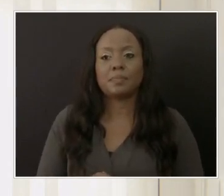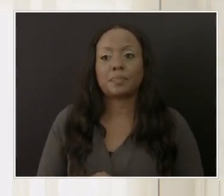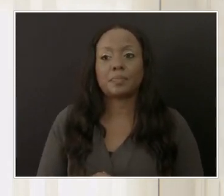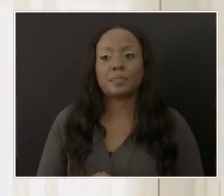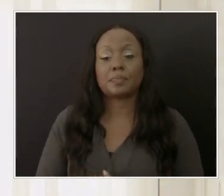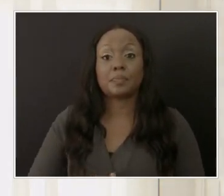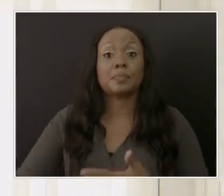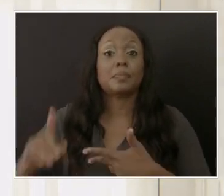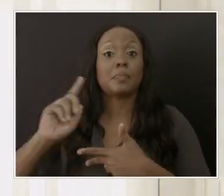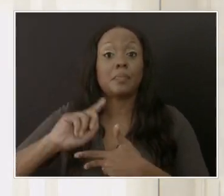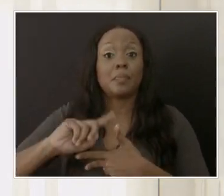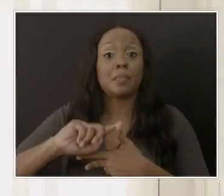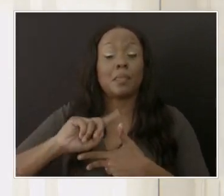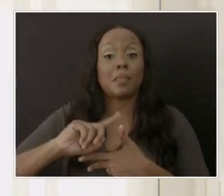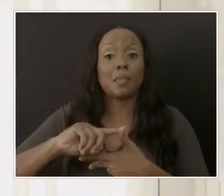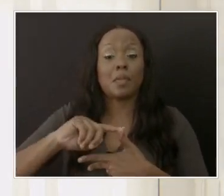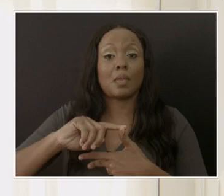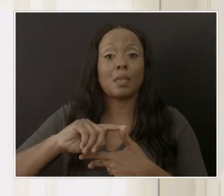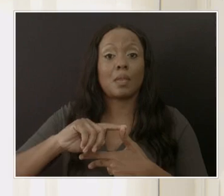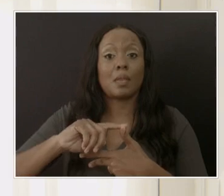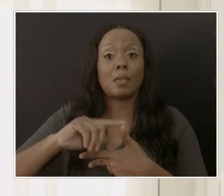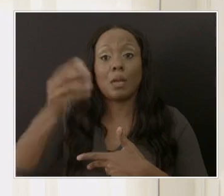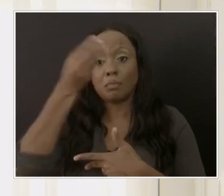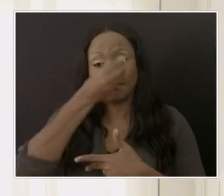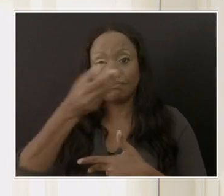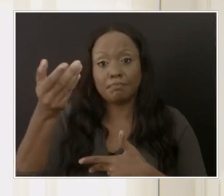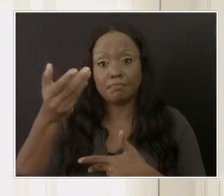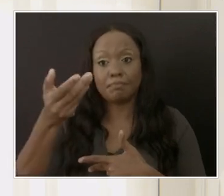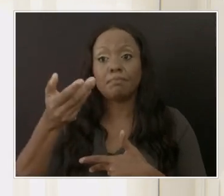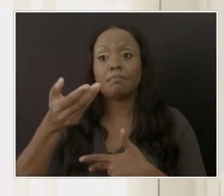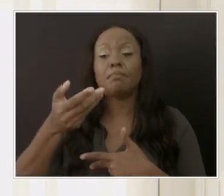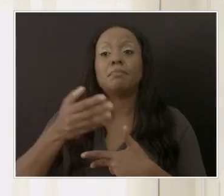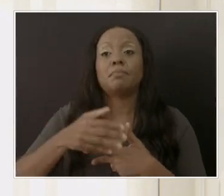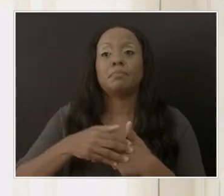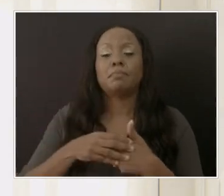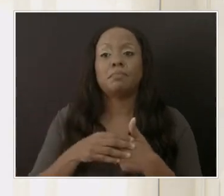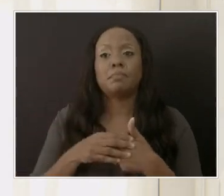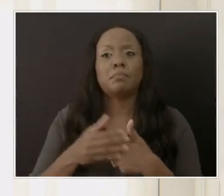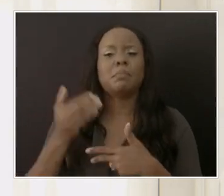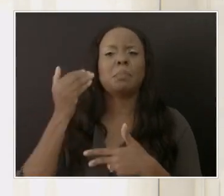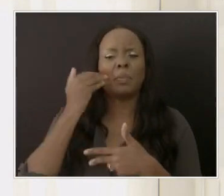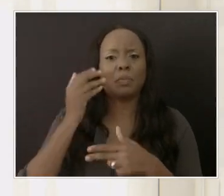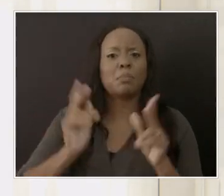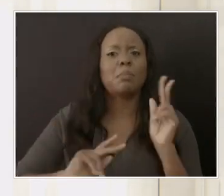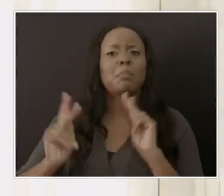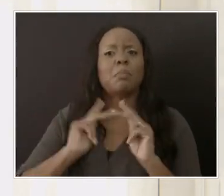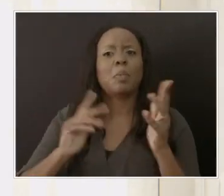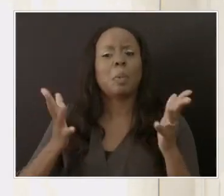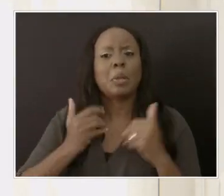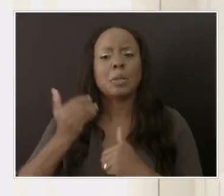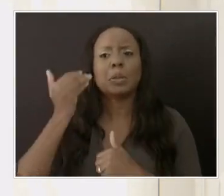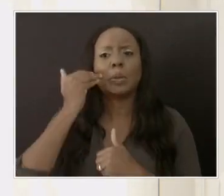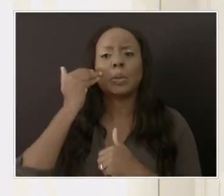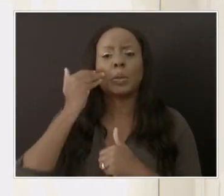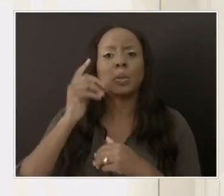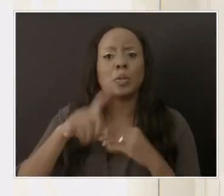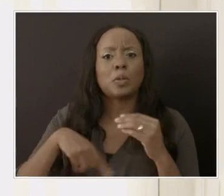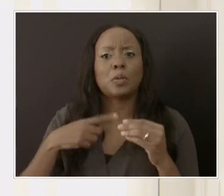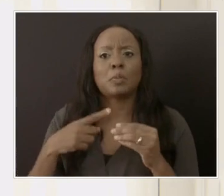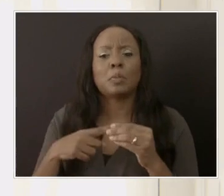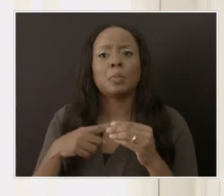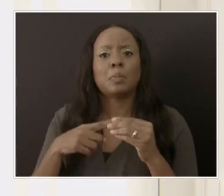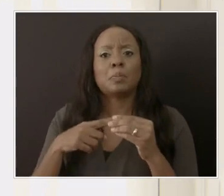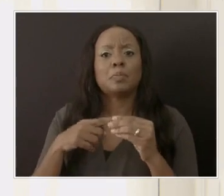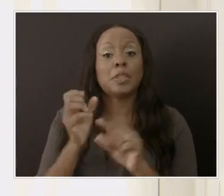officer. And naturally, I believe that many people in this country would want to hear, first of all, from him about the